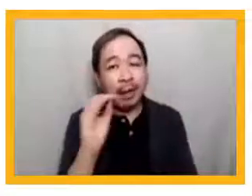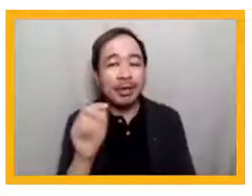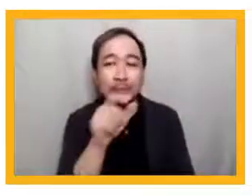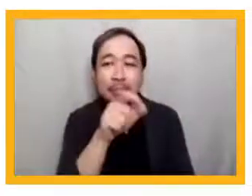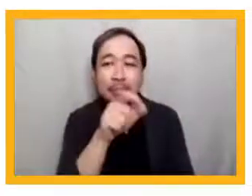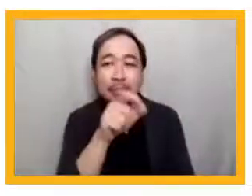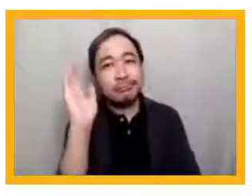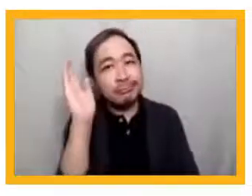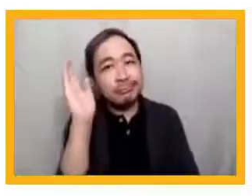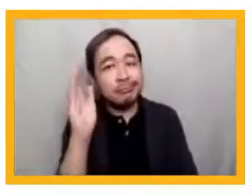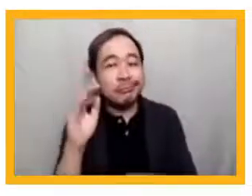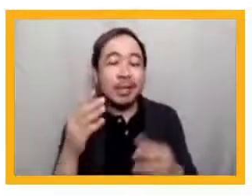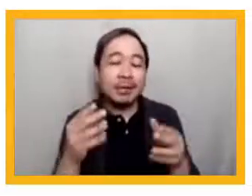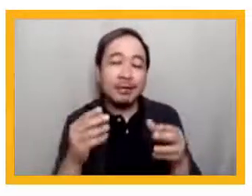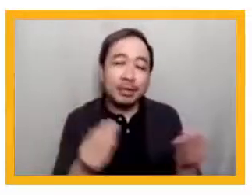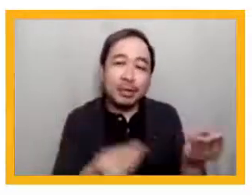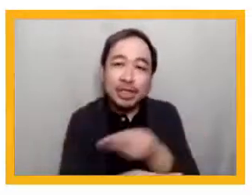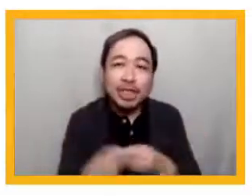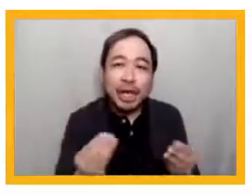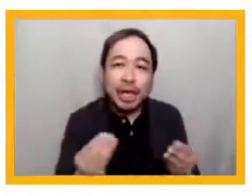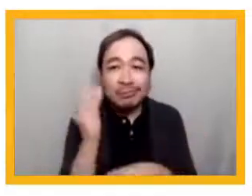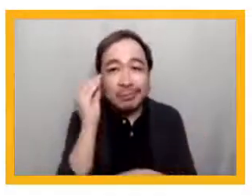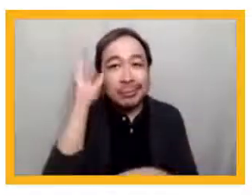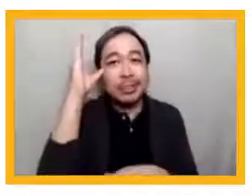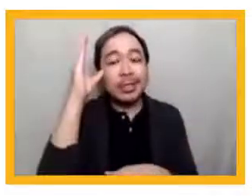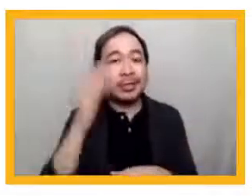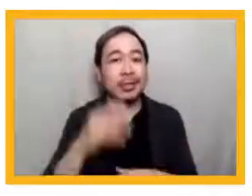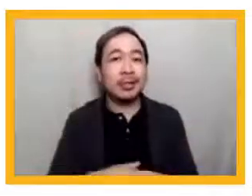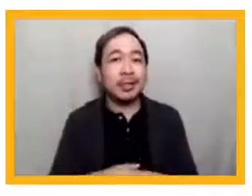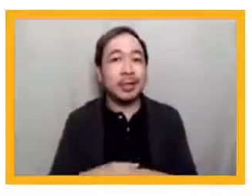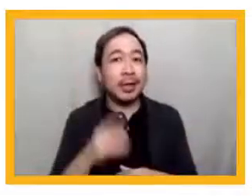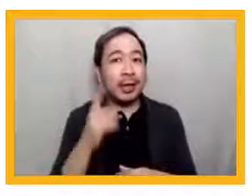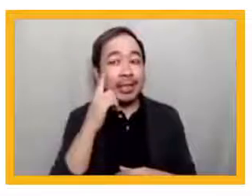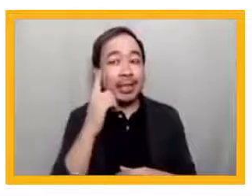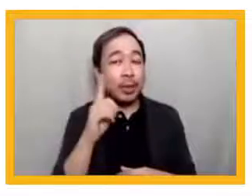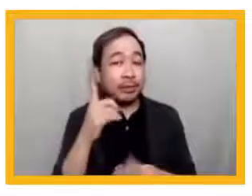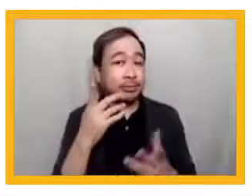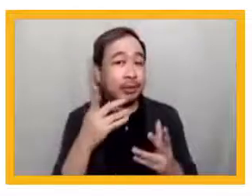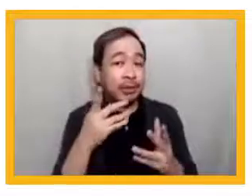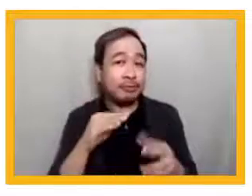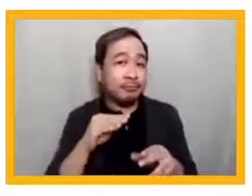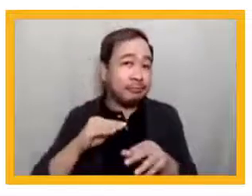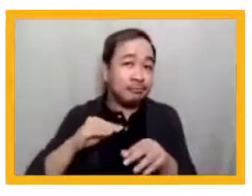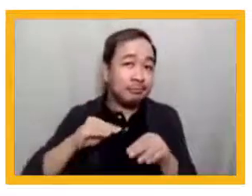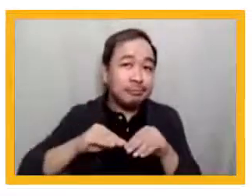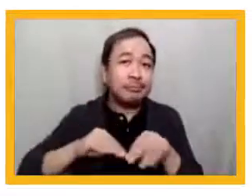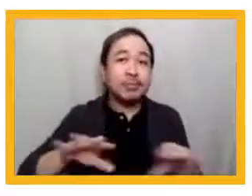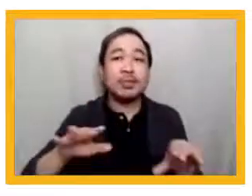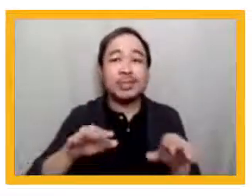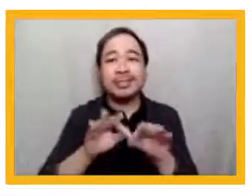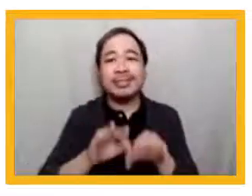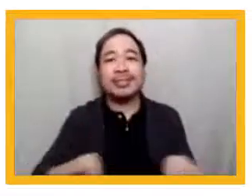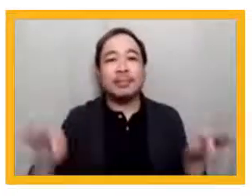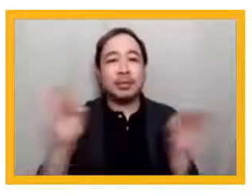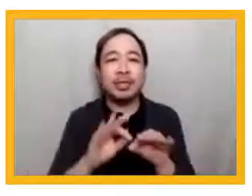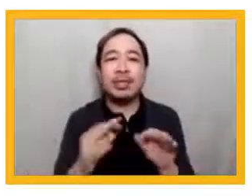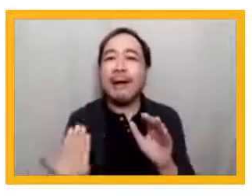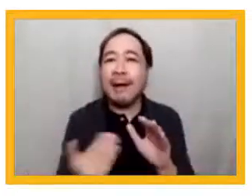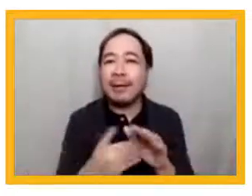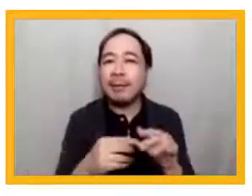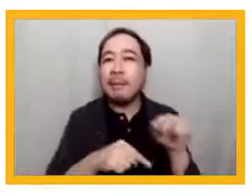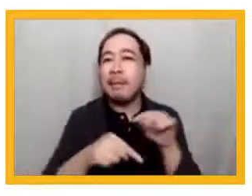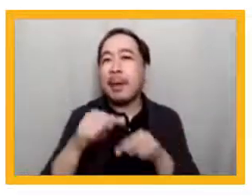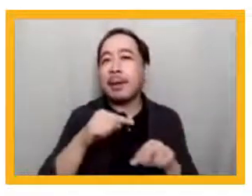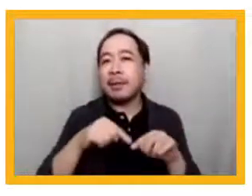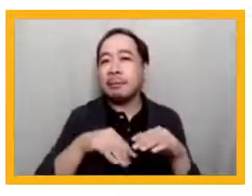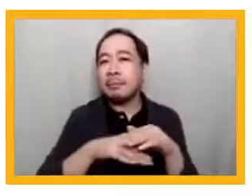And I think some of the key echoes that reverberated through sessions include the importance of going back to basics to improve teaching